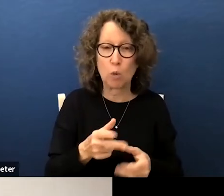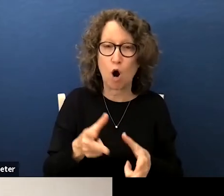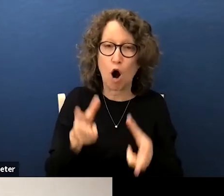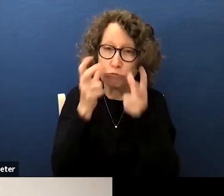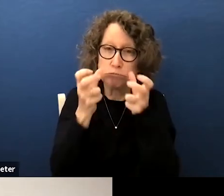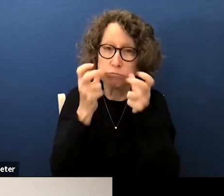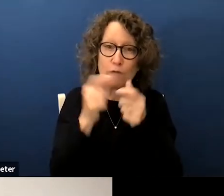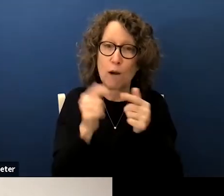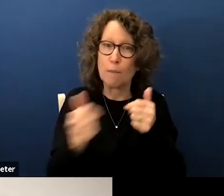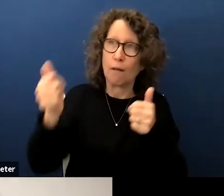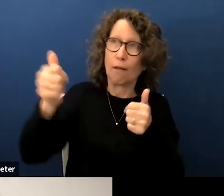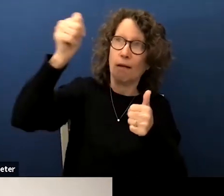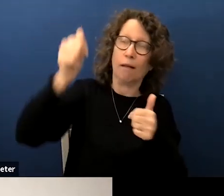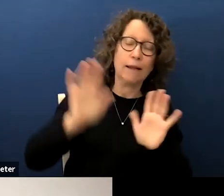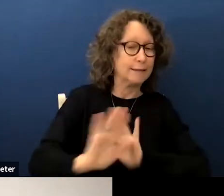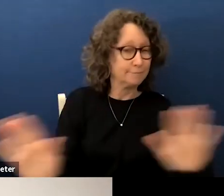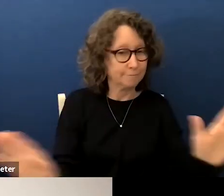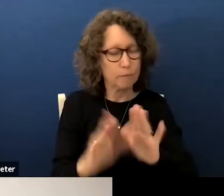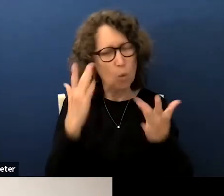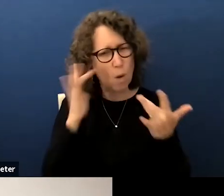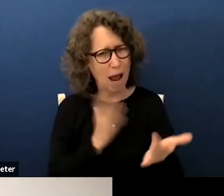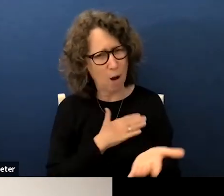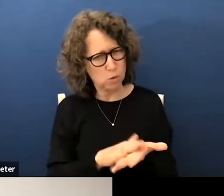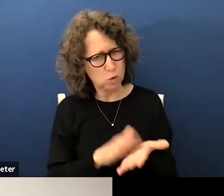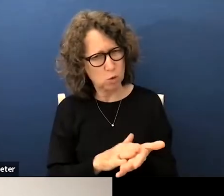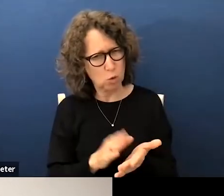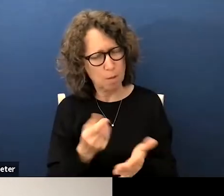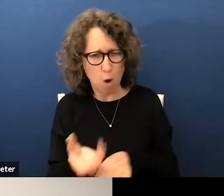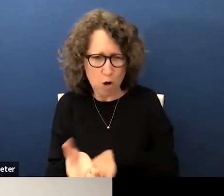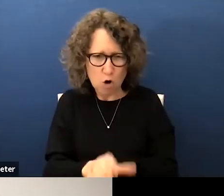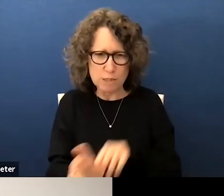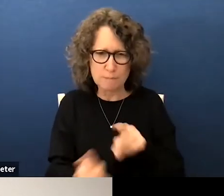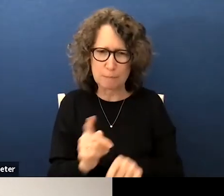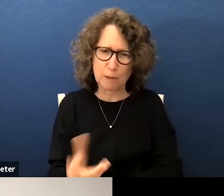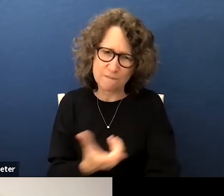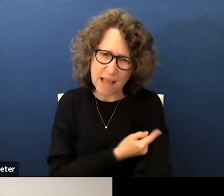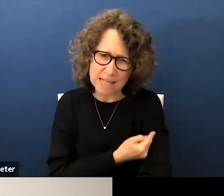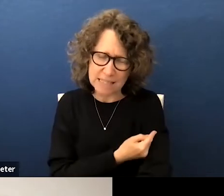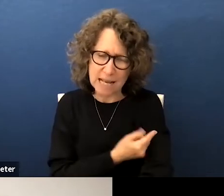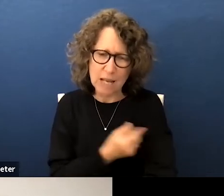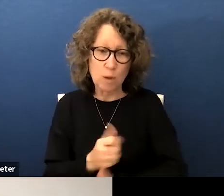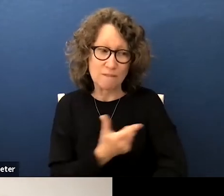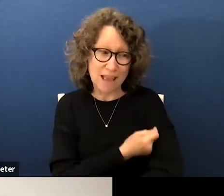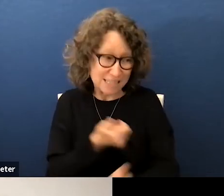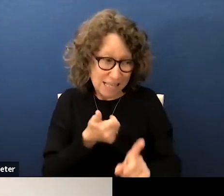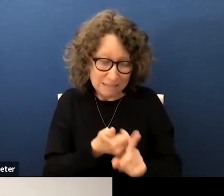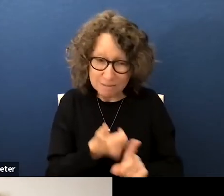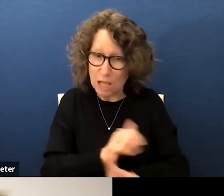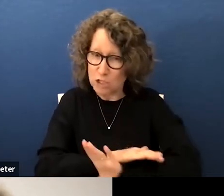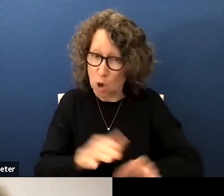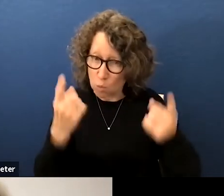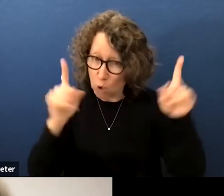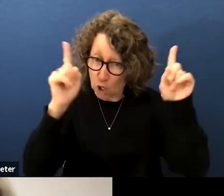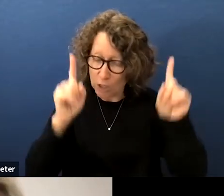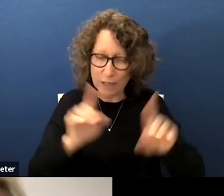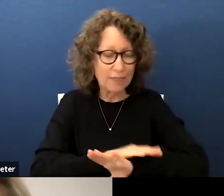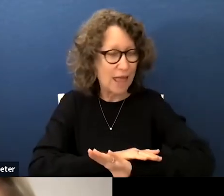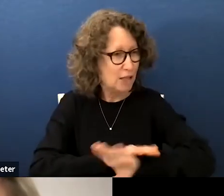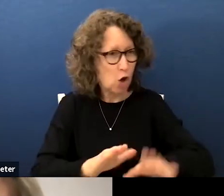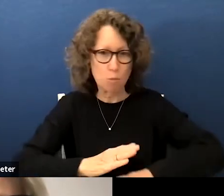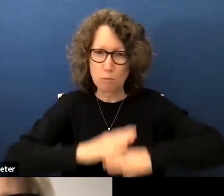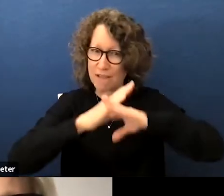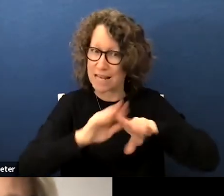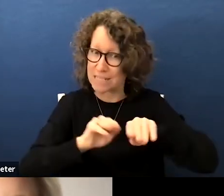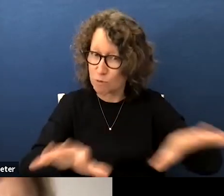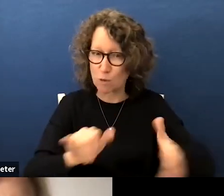your higher ups so why is our school board coercing people to get vaccinated when vaccines don't work they don't prevent